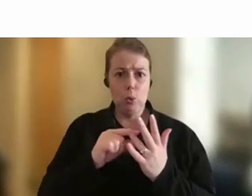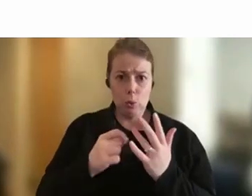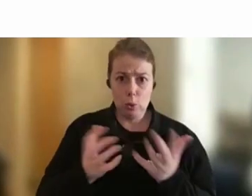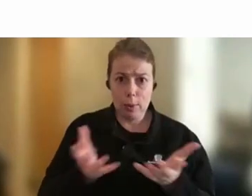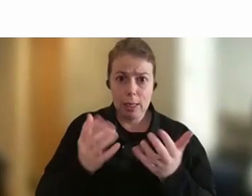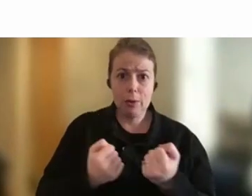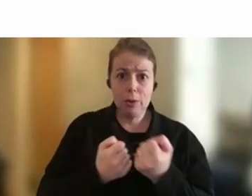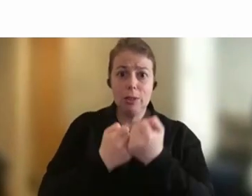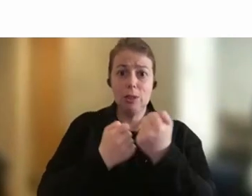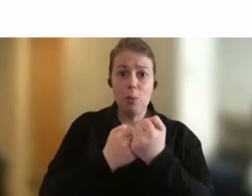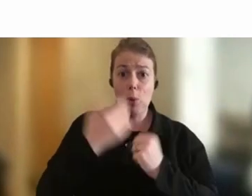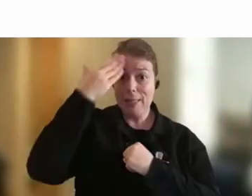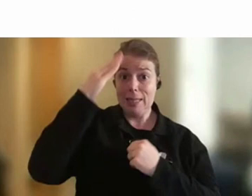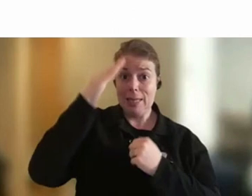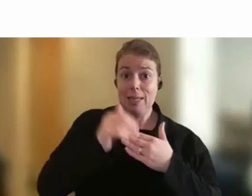human?